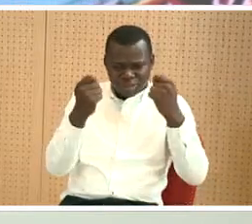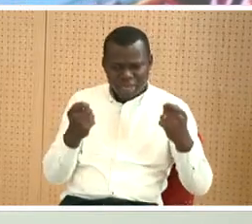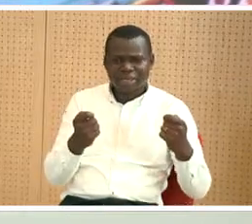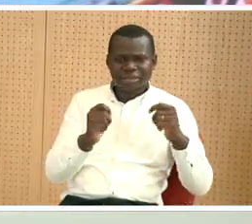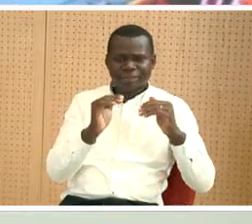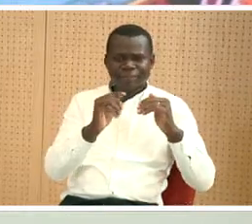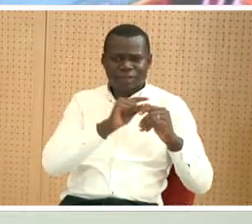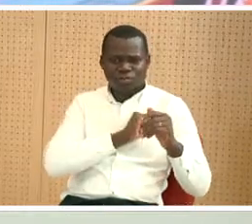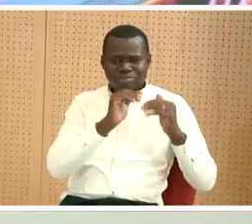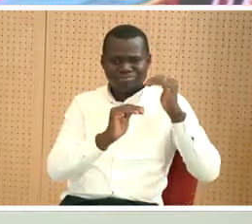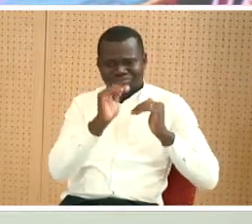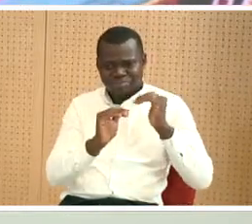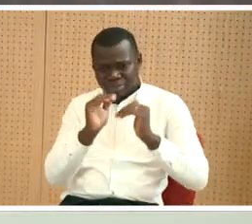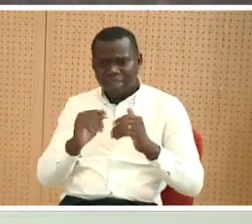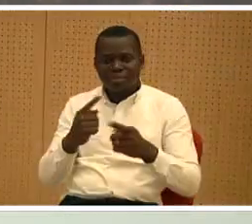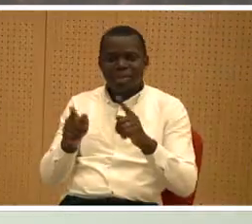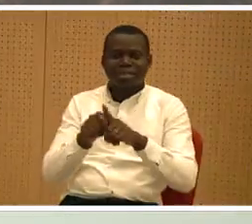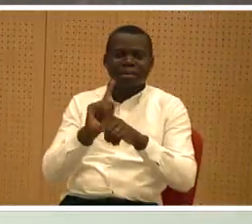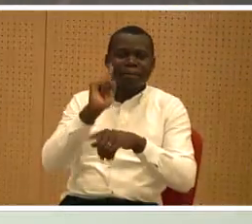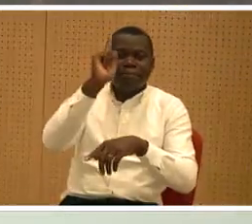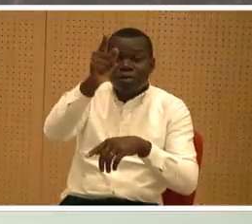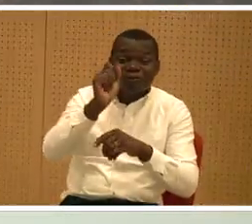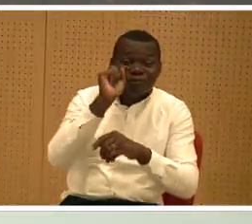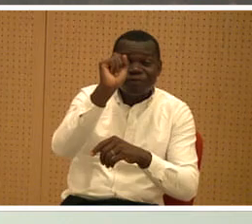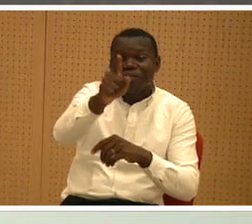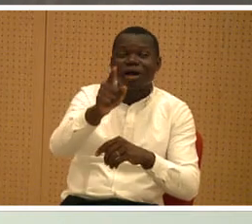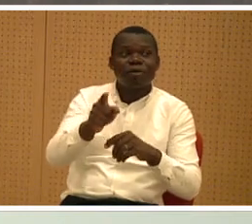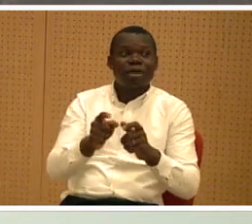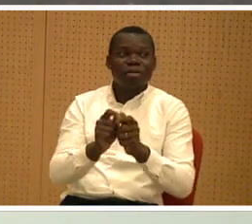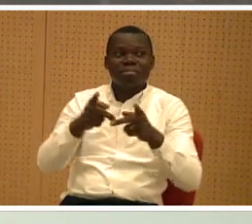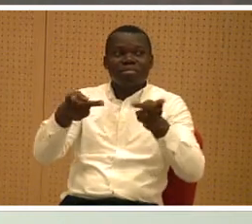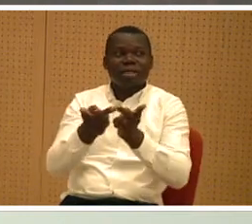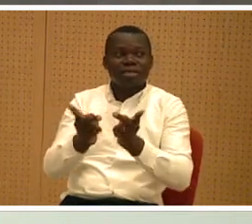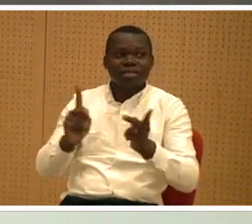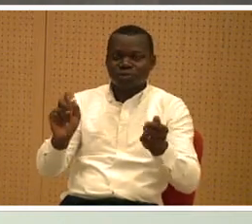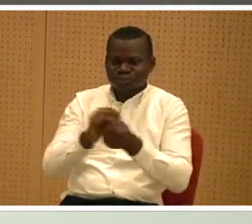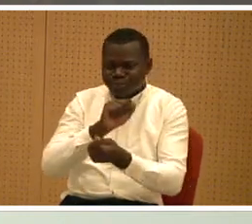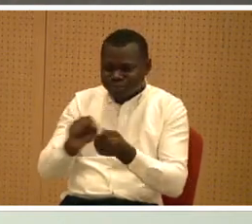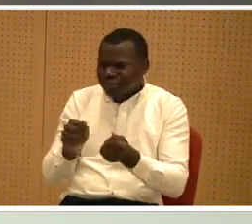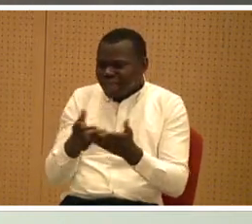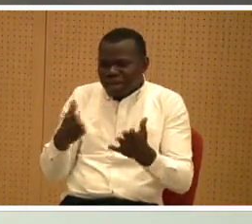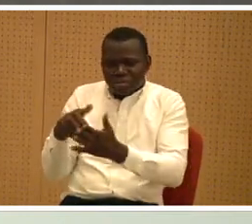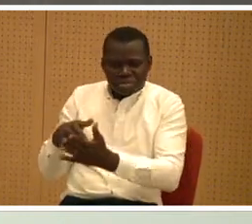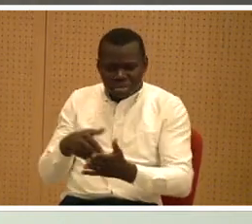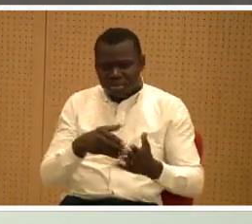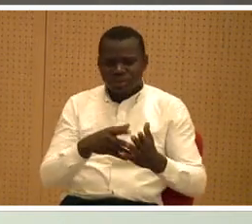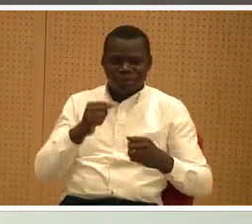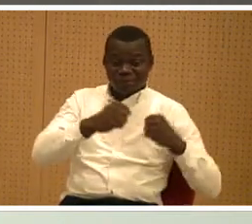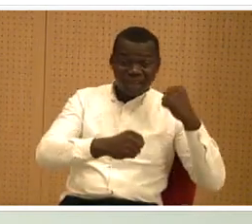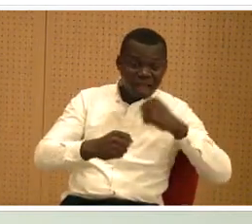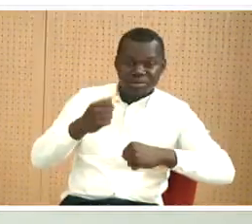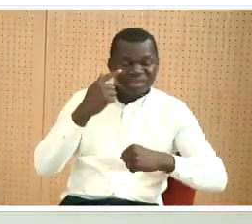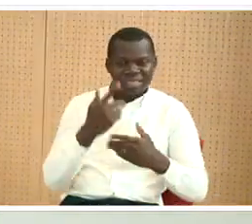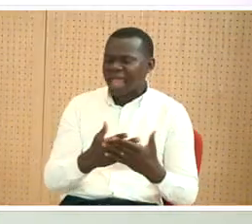to reach even those in far away places to dismantle flawed systems and fight tooth and nail any